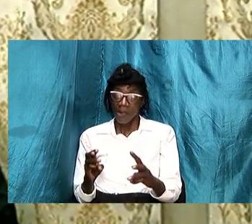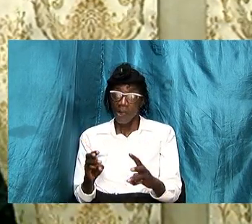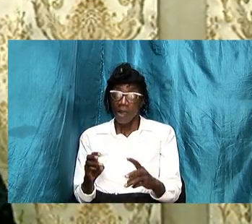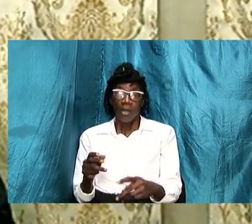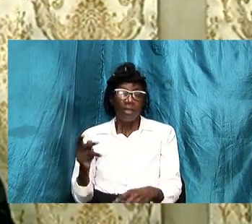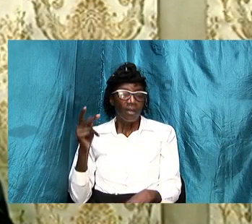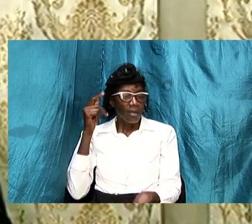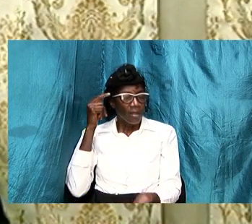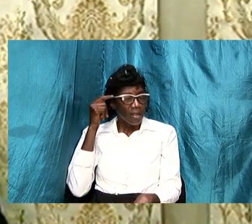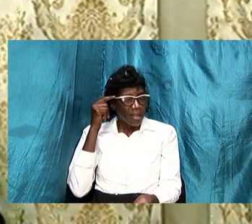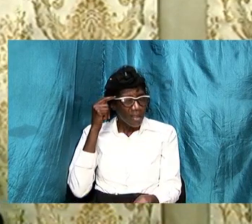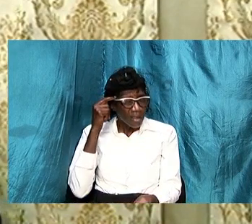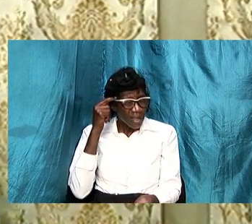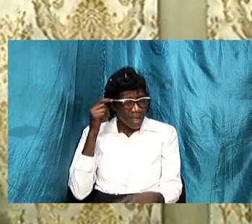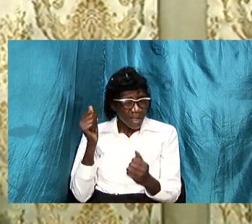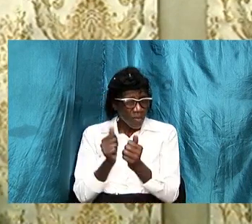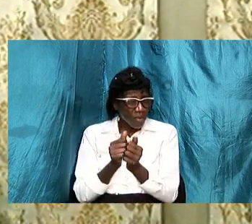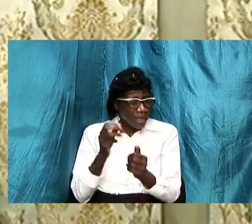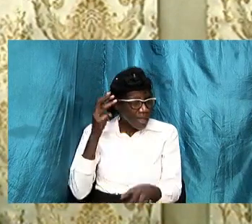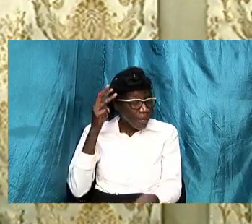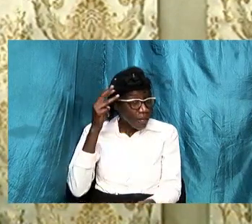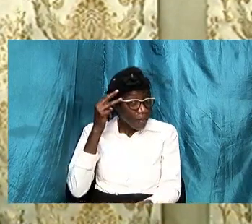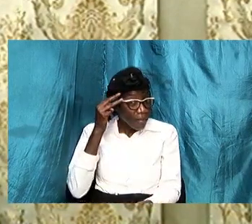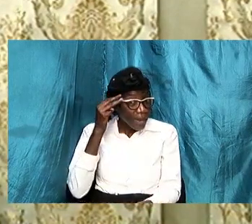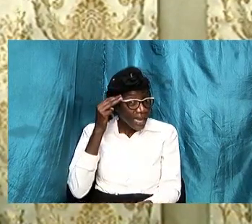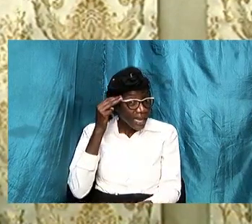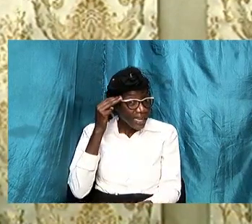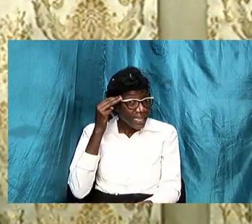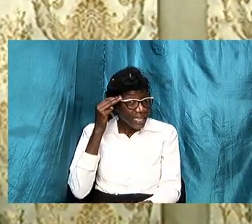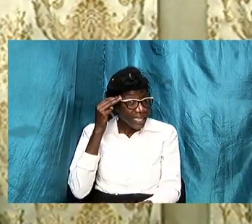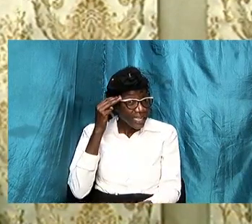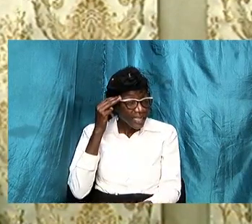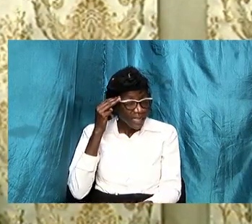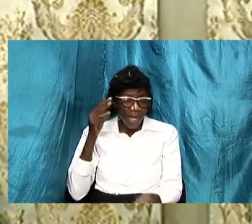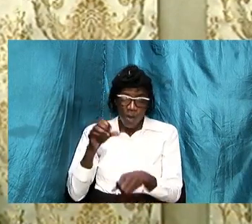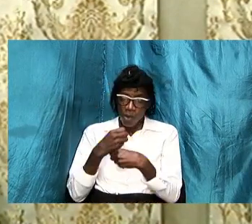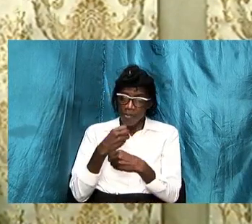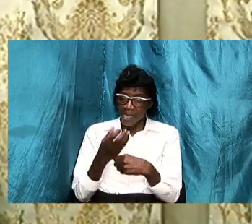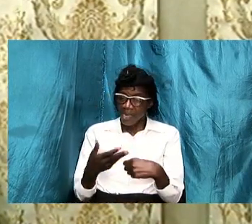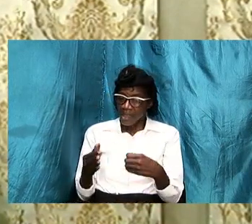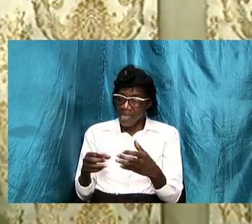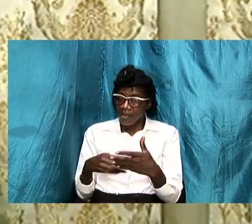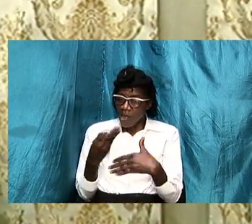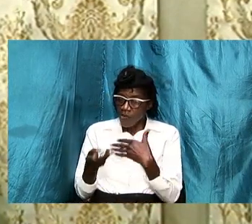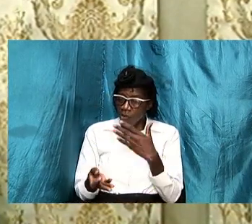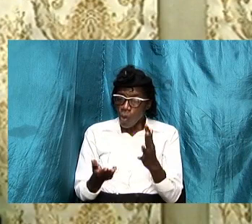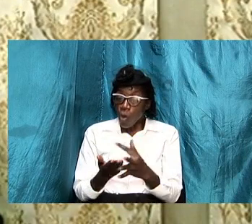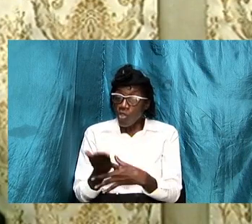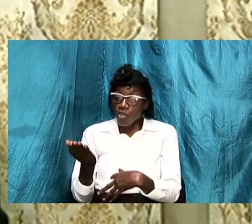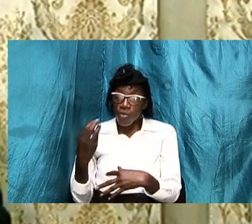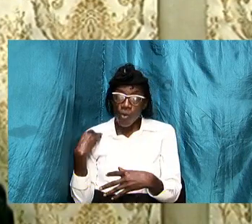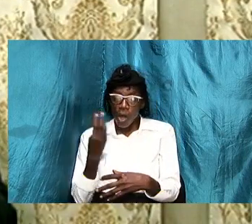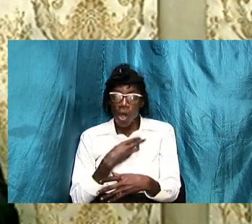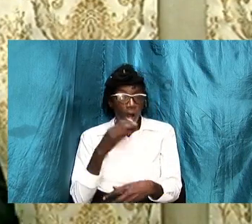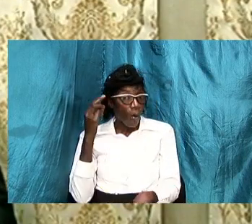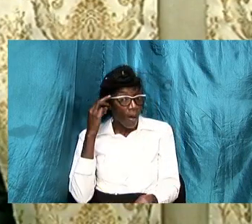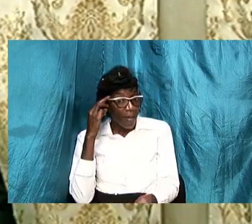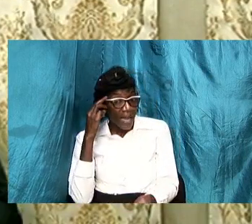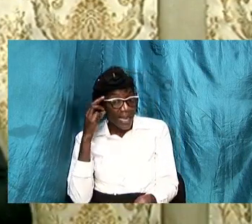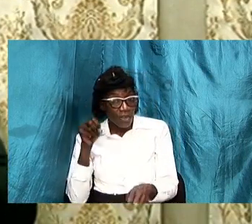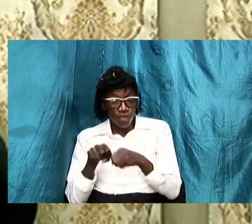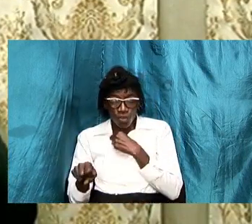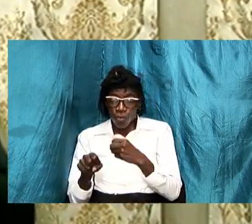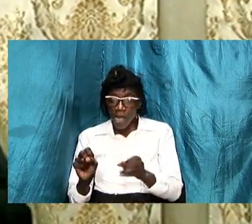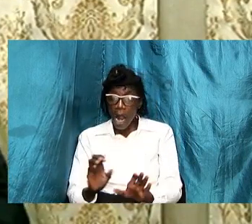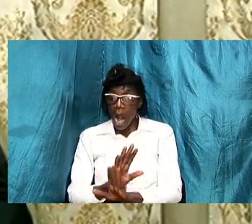with the mind so we are loading to flow through our minds so that we become clear